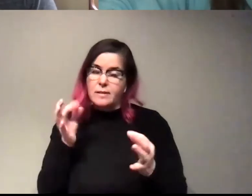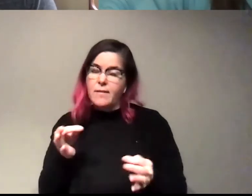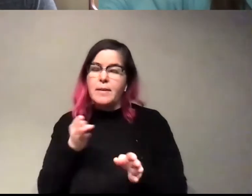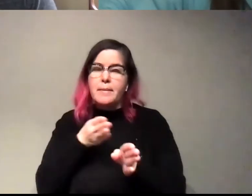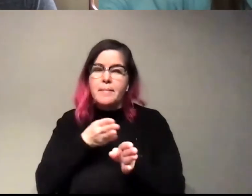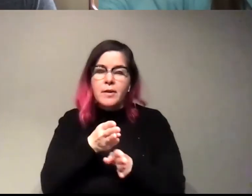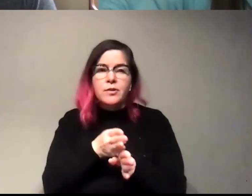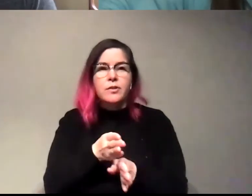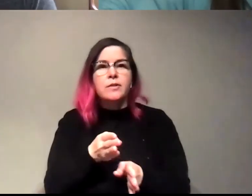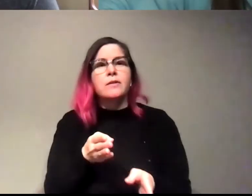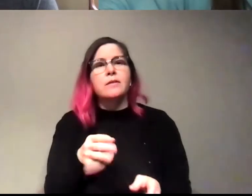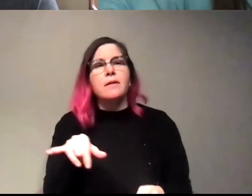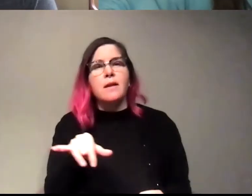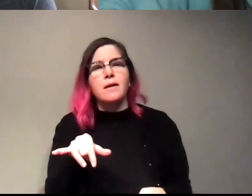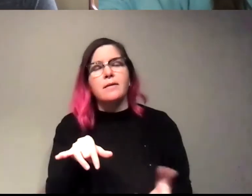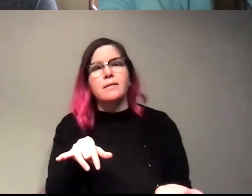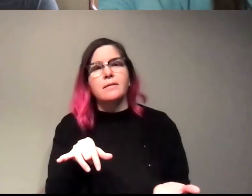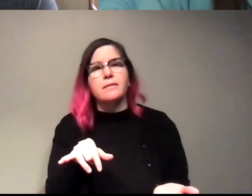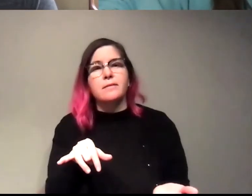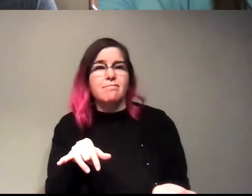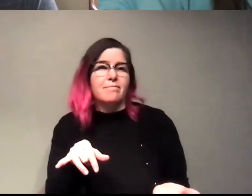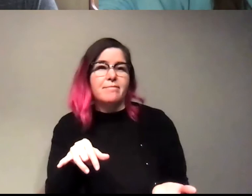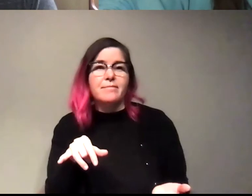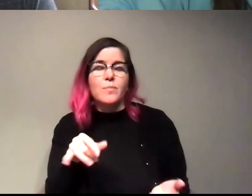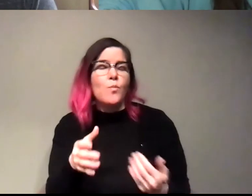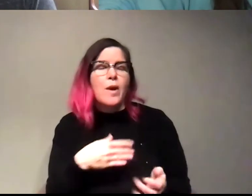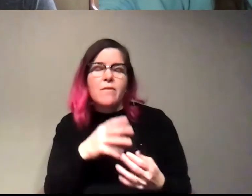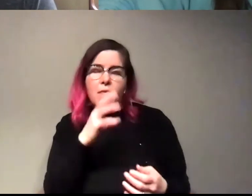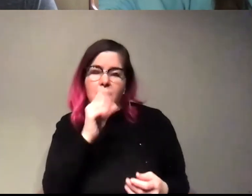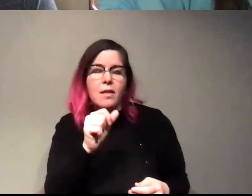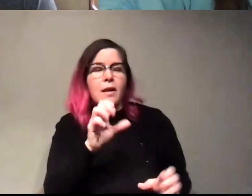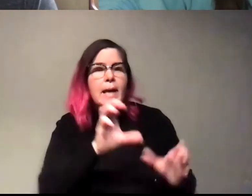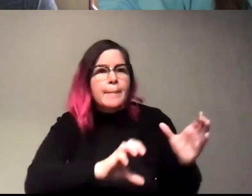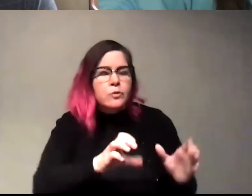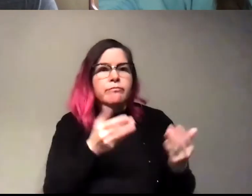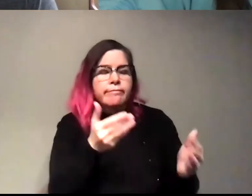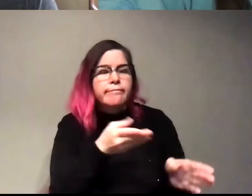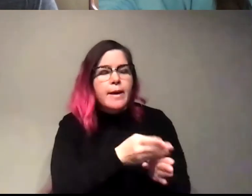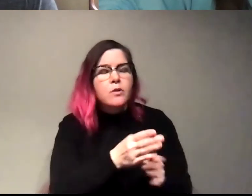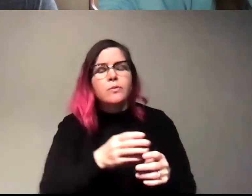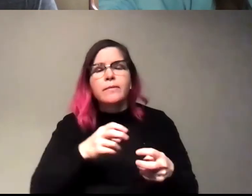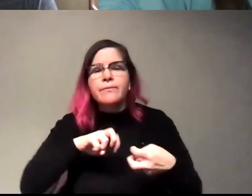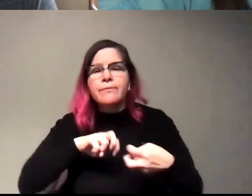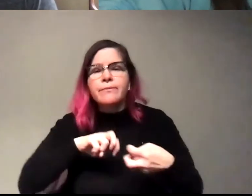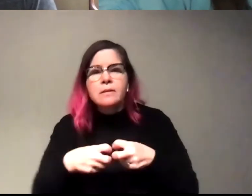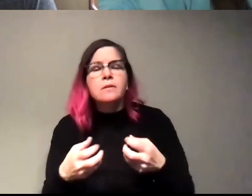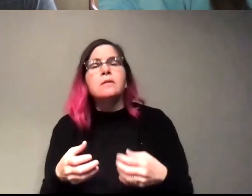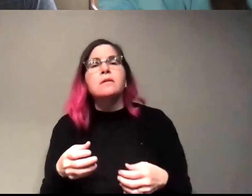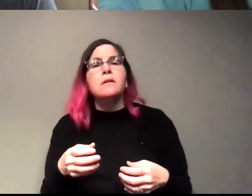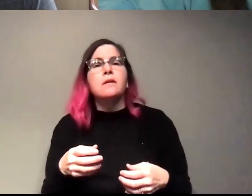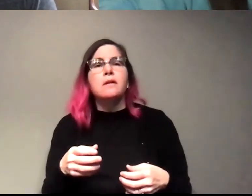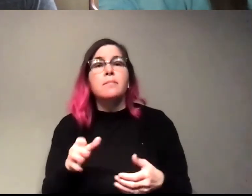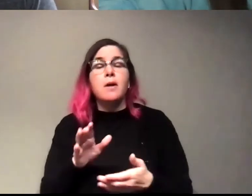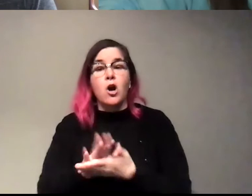like, you know, I mean, you know, if you're interested in chemistry, major in chemistry or physics, but I would say in college, it